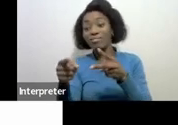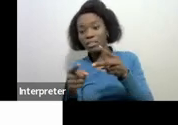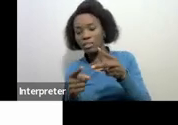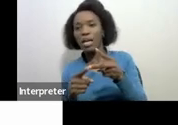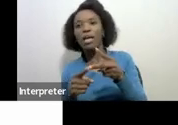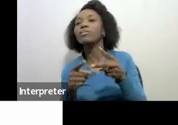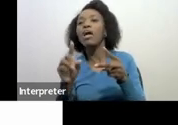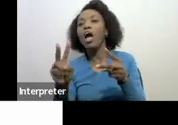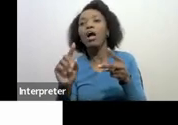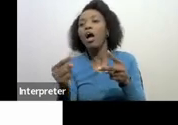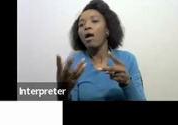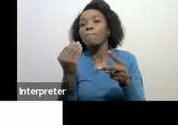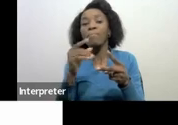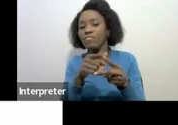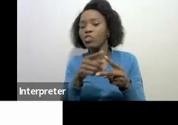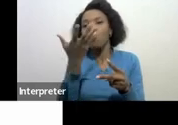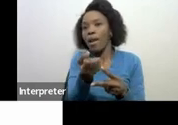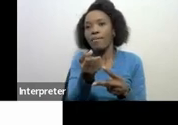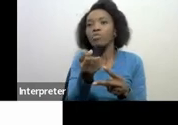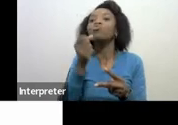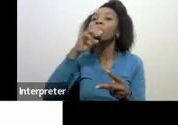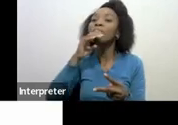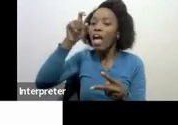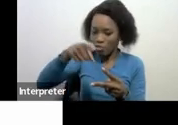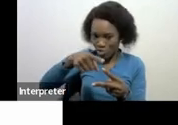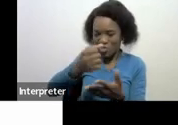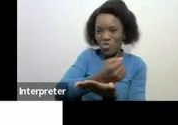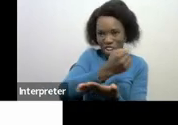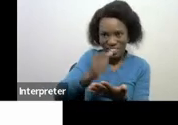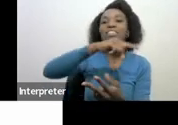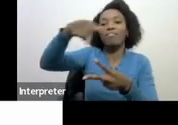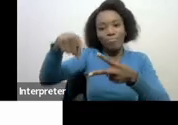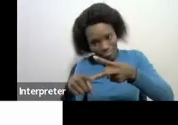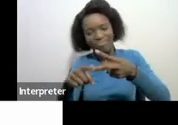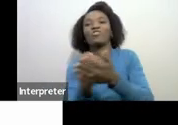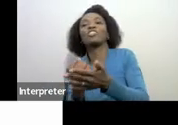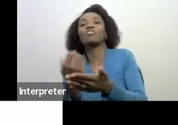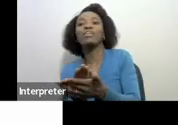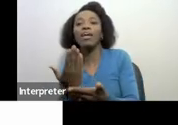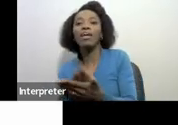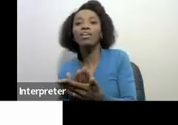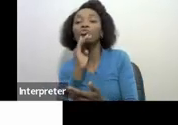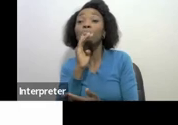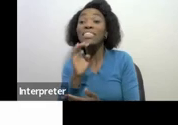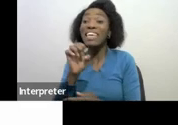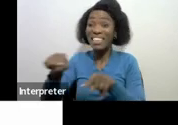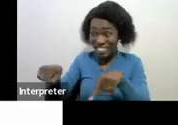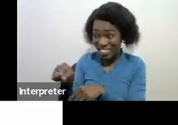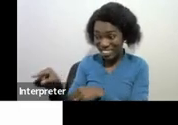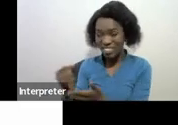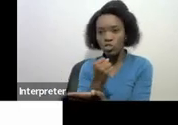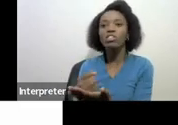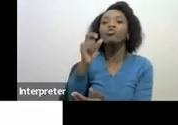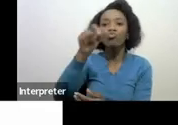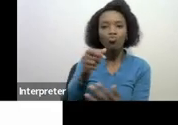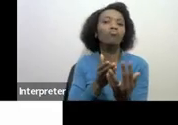and then the coding of the deceased taxpayer as an estate must be done via the available channels